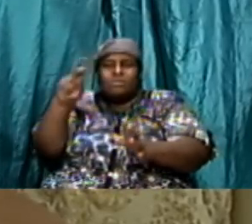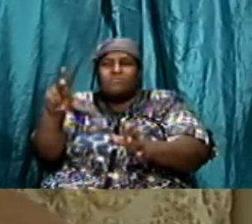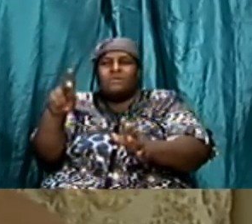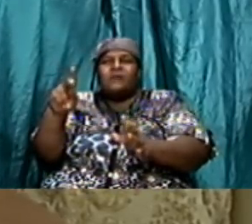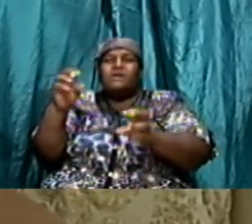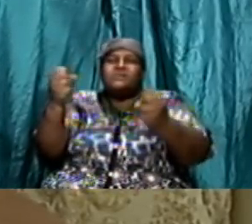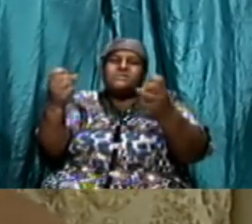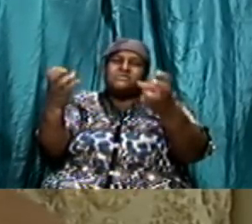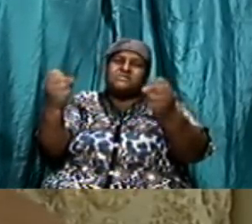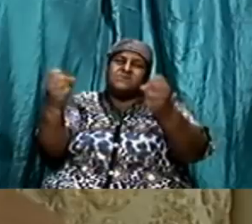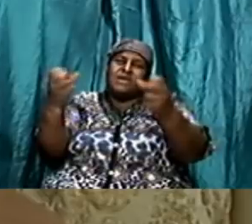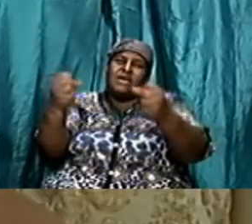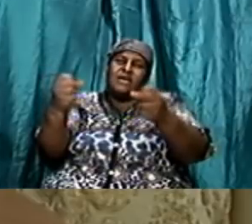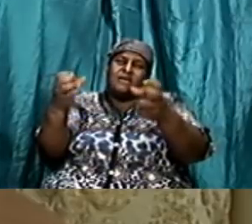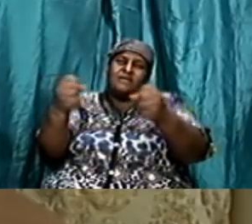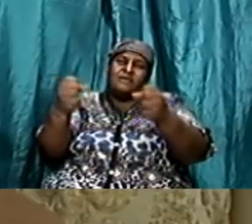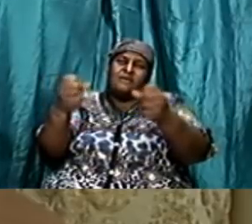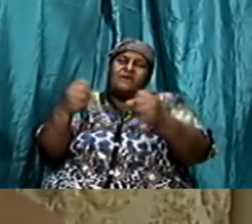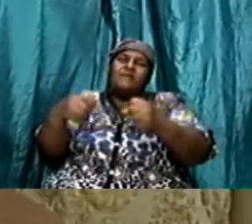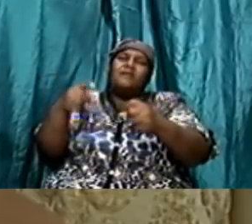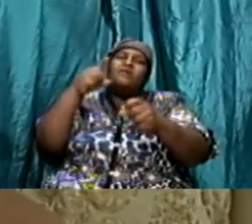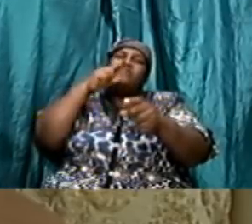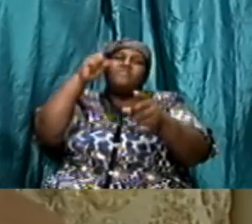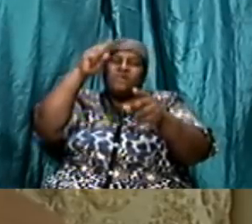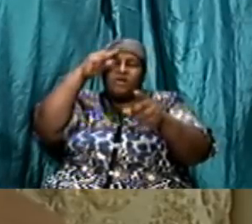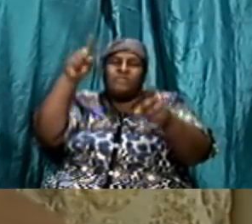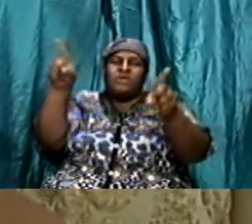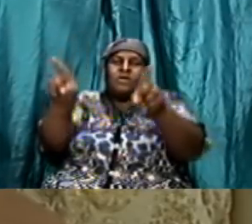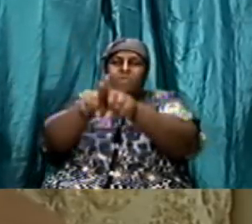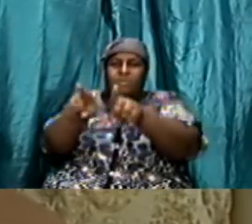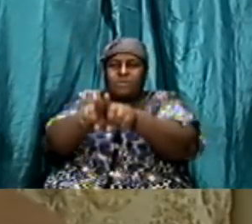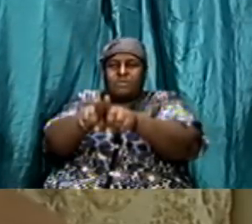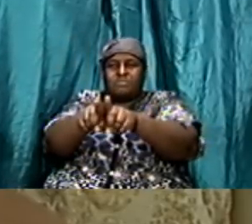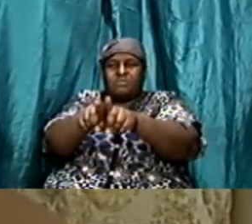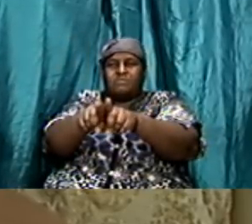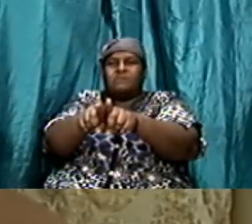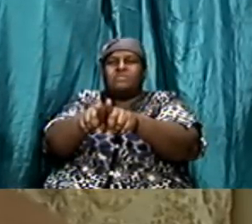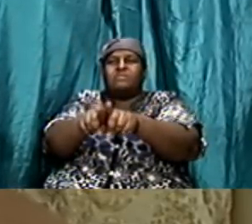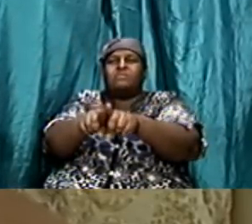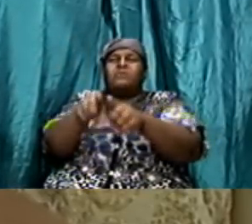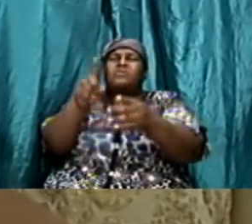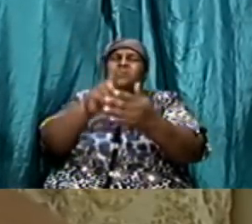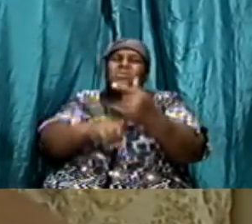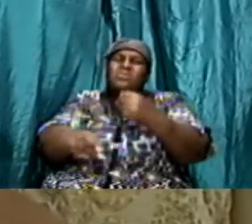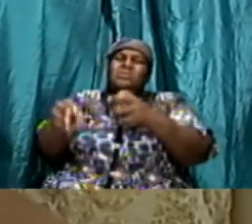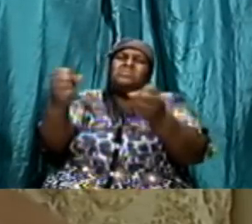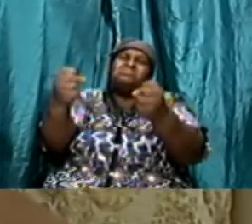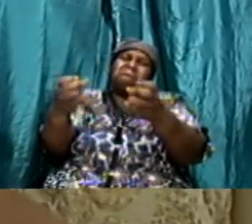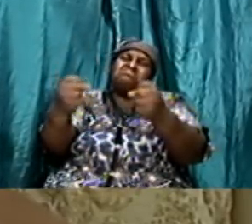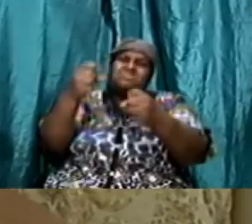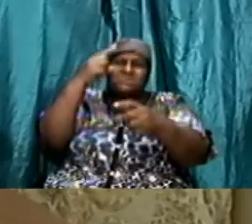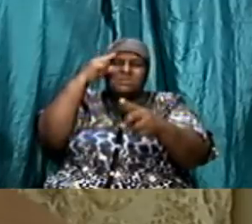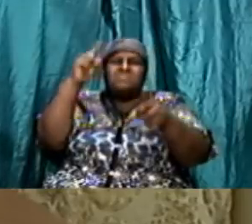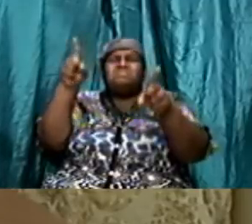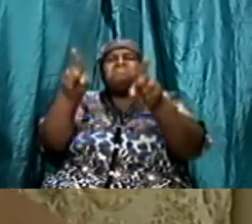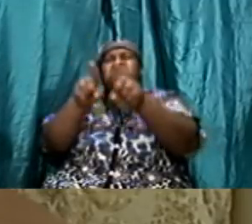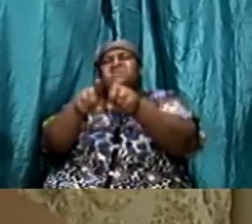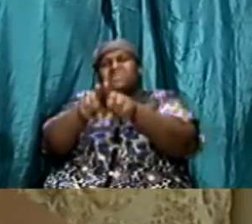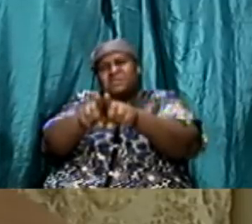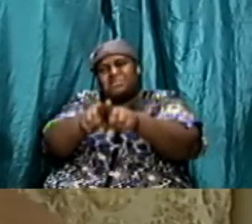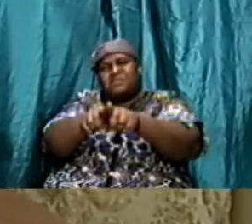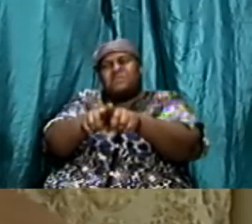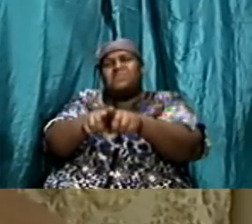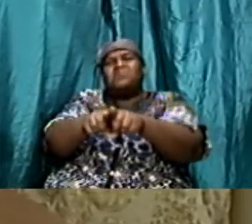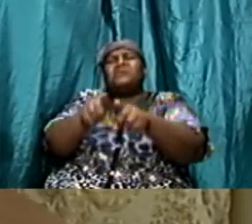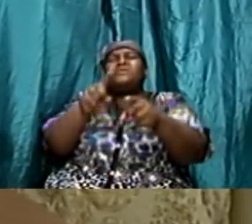uh was the sabbath so in the center of the ten commandments what was the sign of this covenant to israel was the